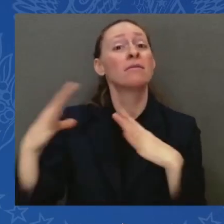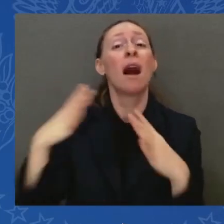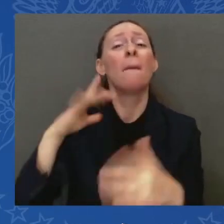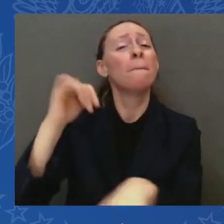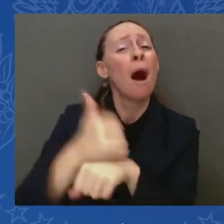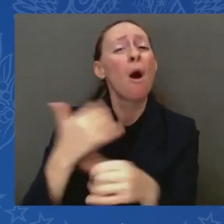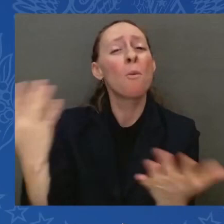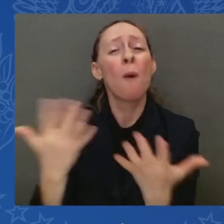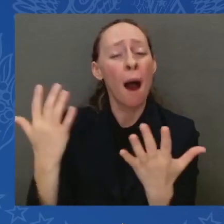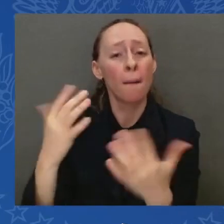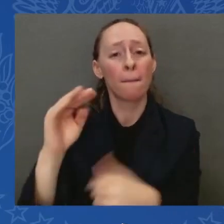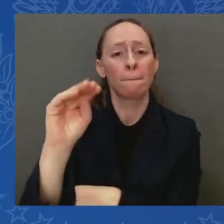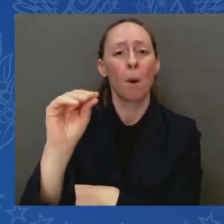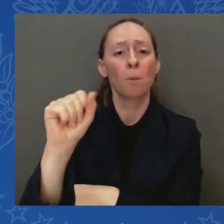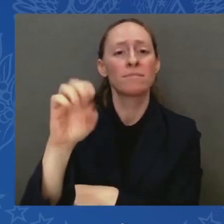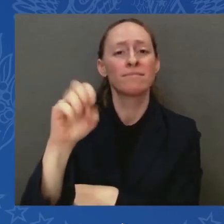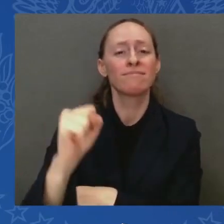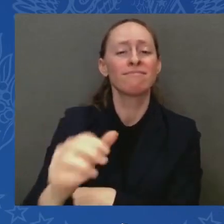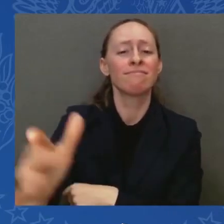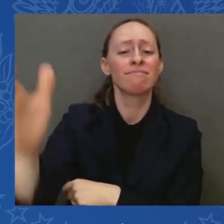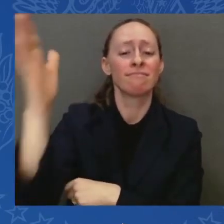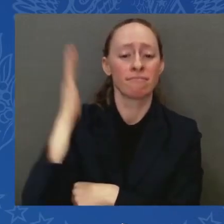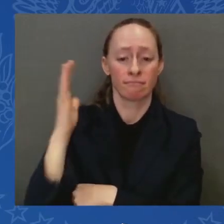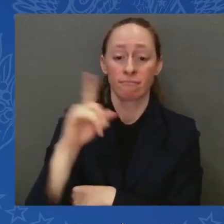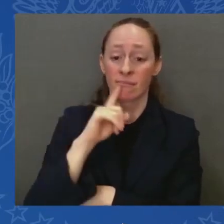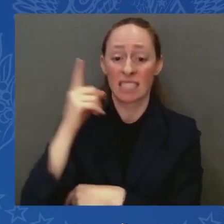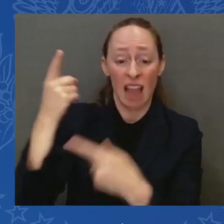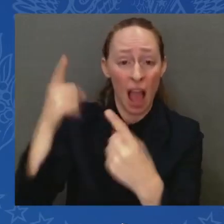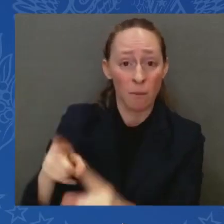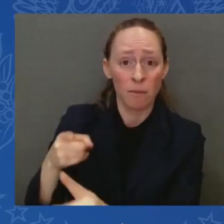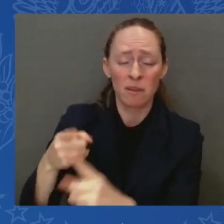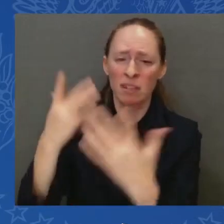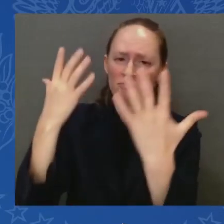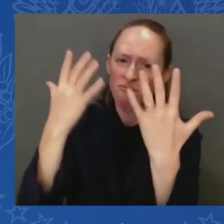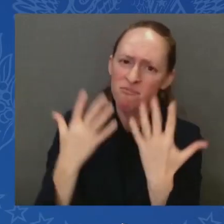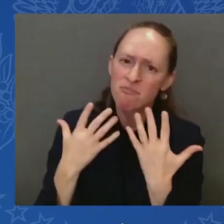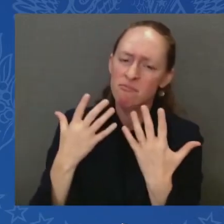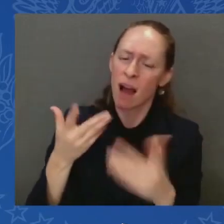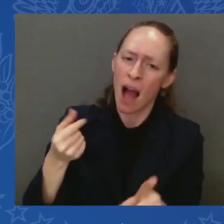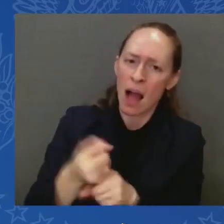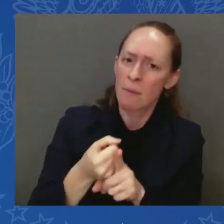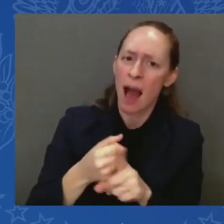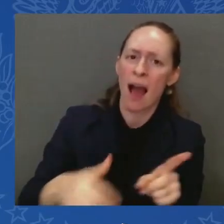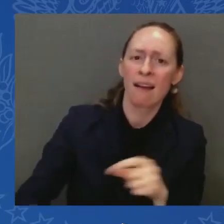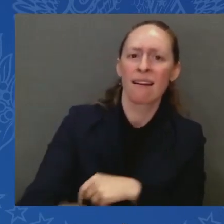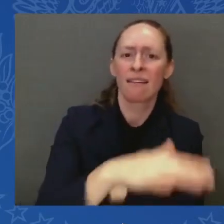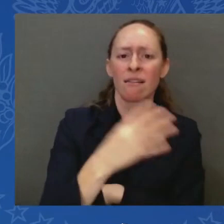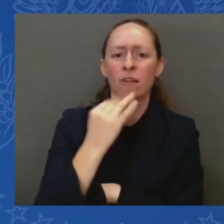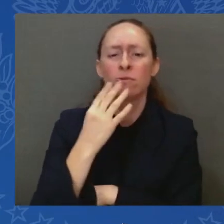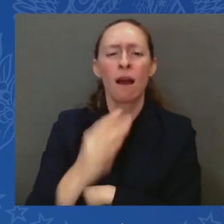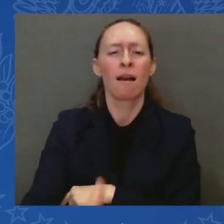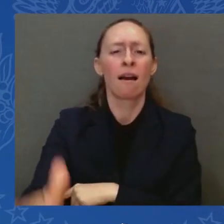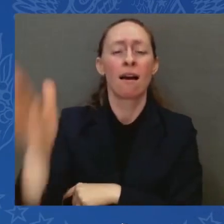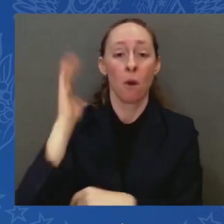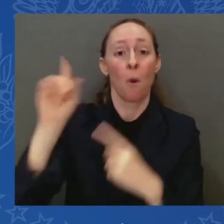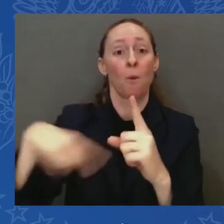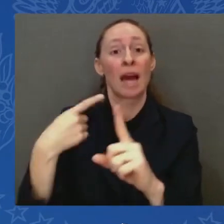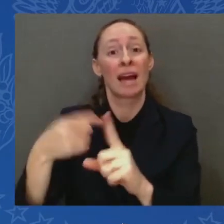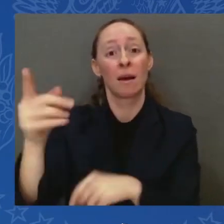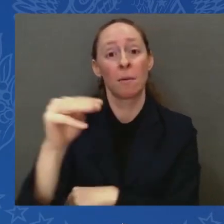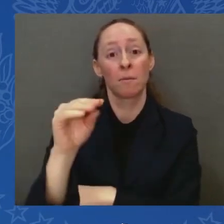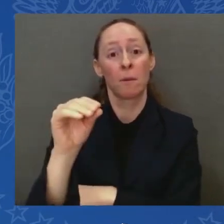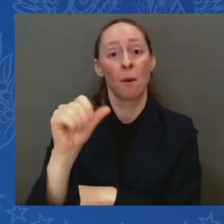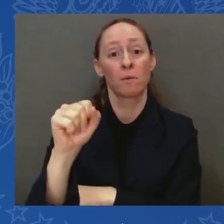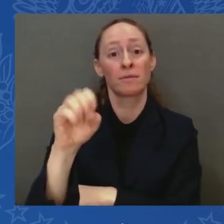A death that could have left hopelessness in the hearts of an entire nation. But though Moses